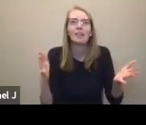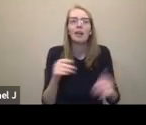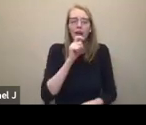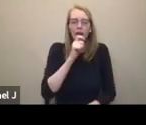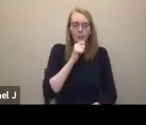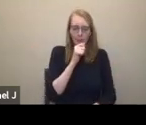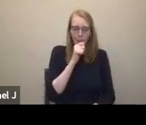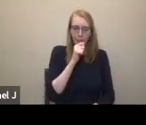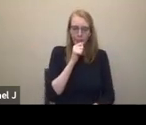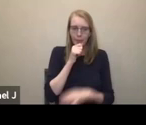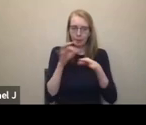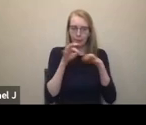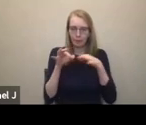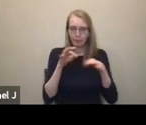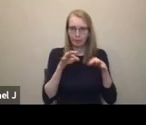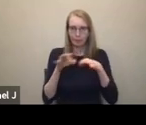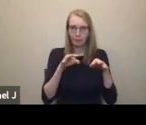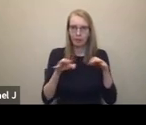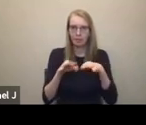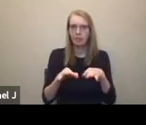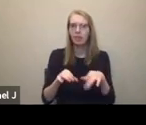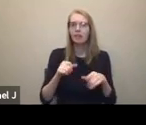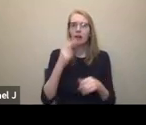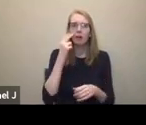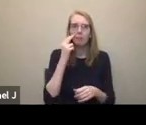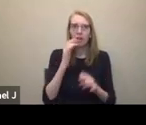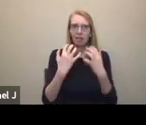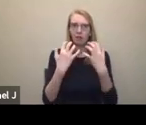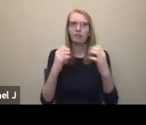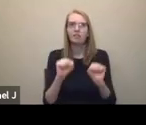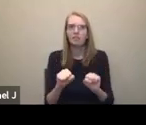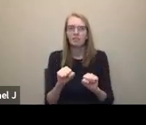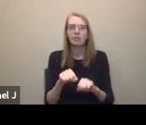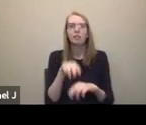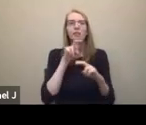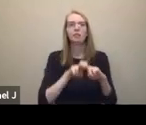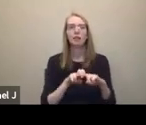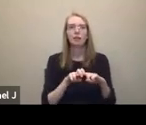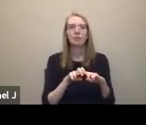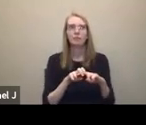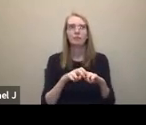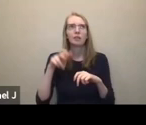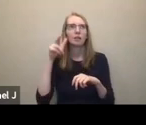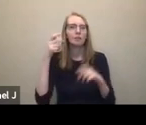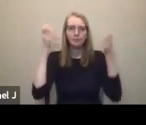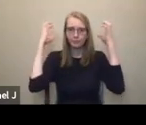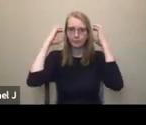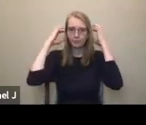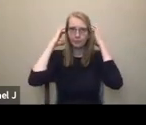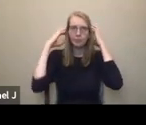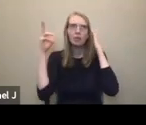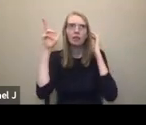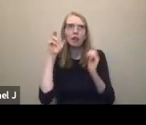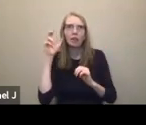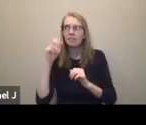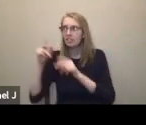so that they can, as they're watching live, they can be listening to the audio description so they can hear what's going on. You'll see this often now when you're